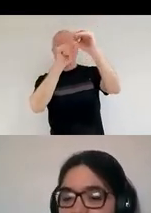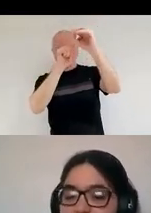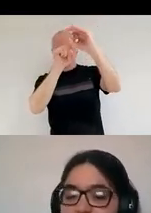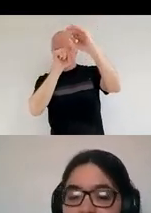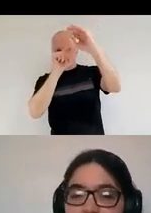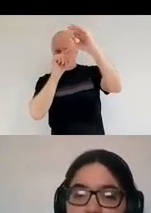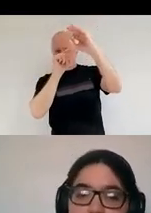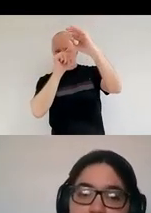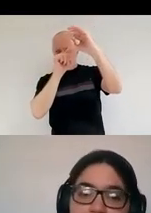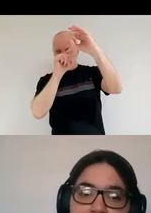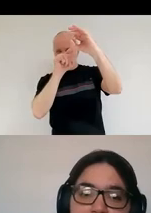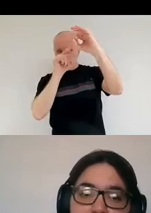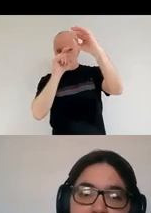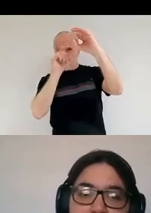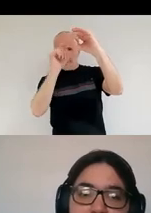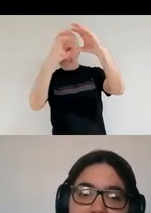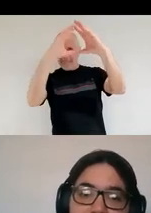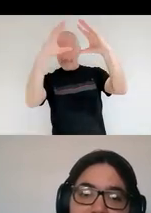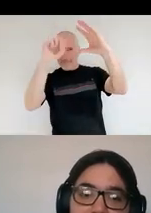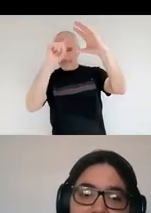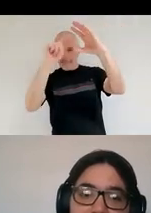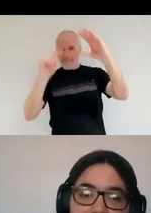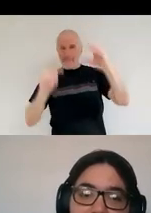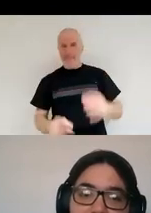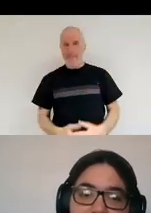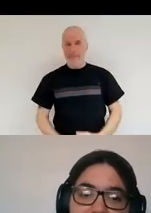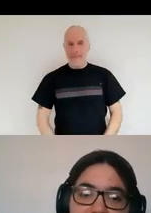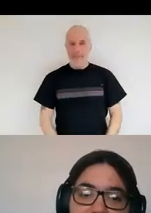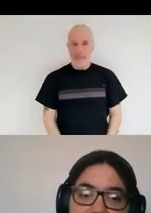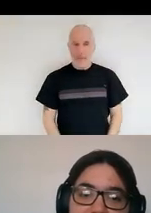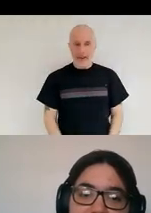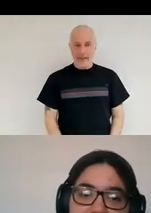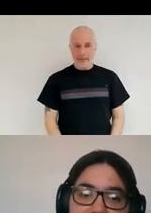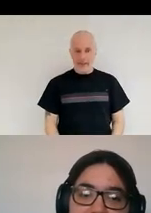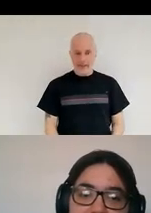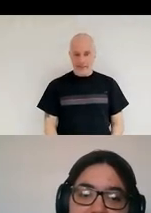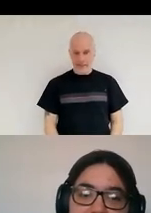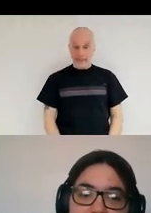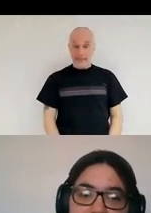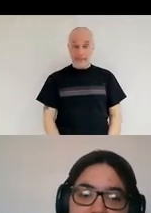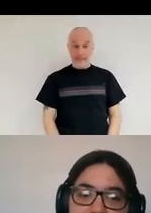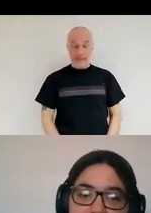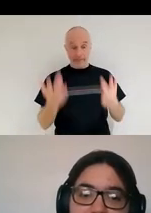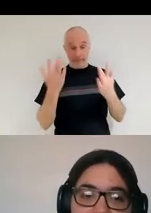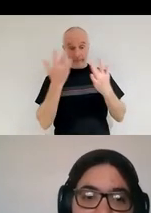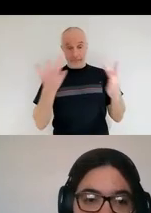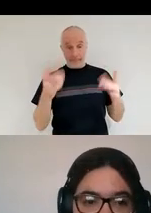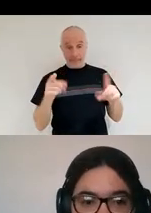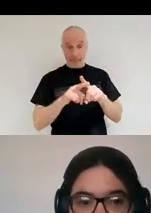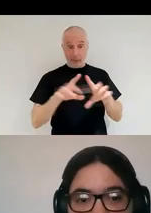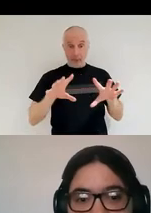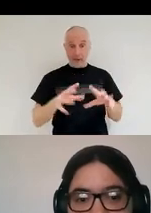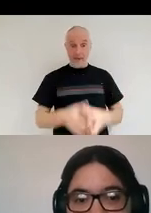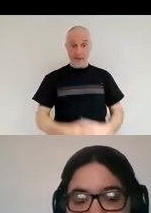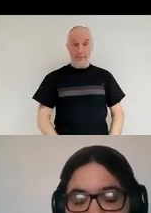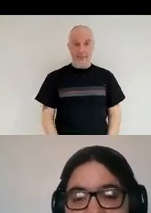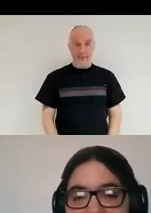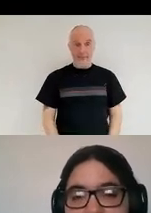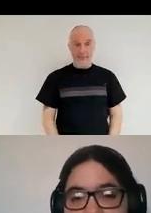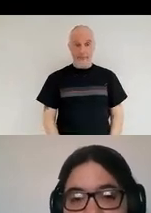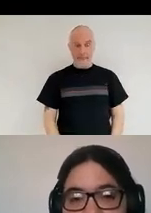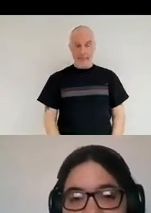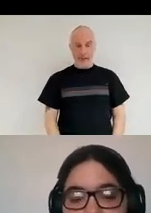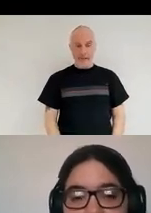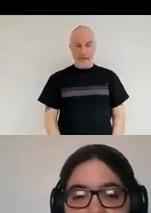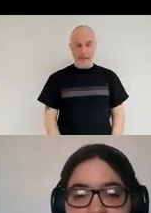a little bit like, so I can kind of show this one. This is not trying to illustrate